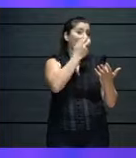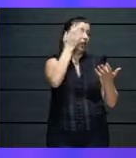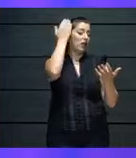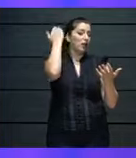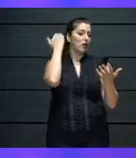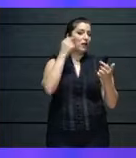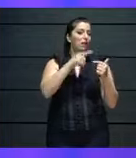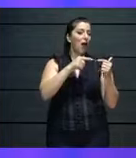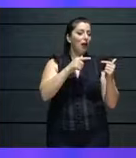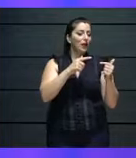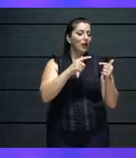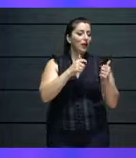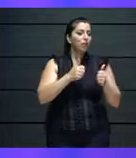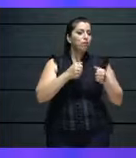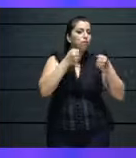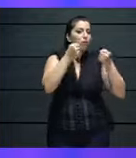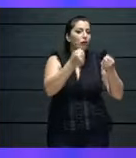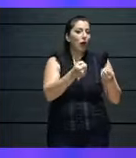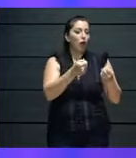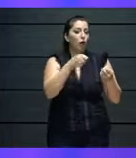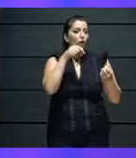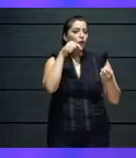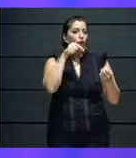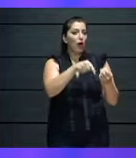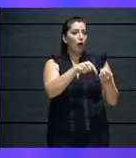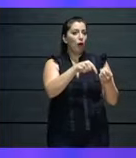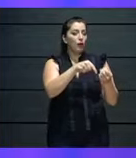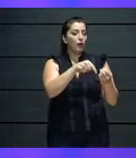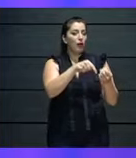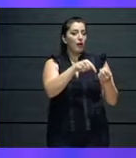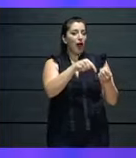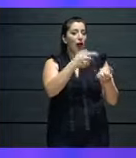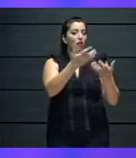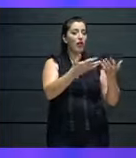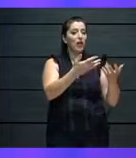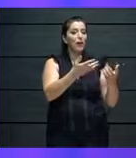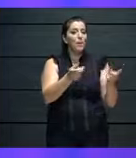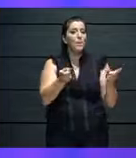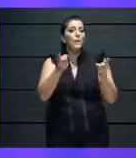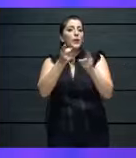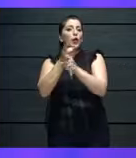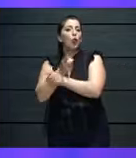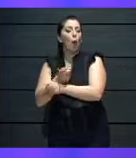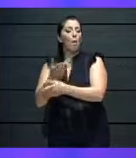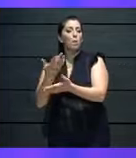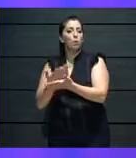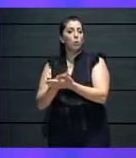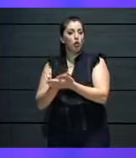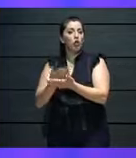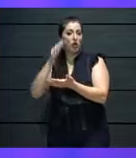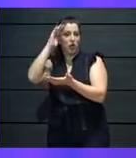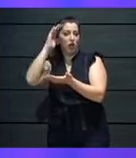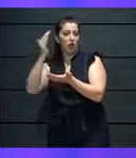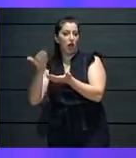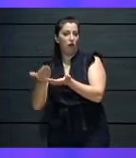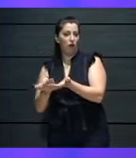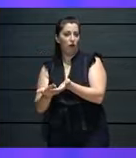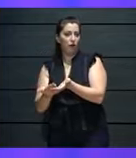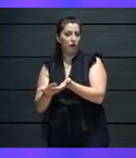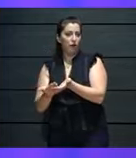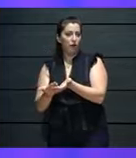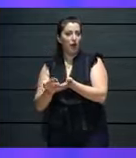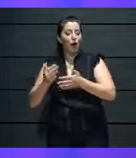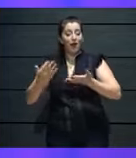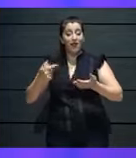Otherwise, we would never open up our theaters again. And I think courageously, we're going down that